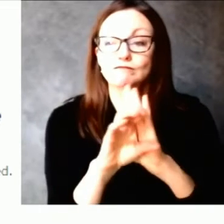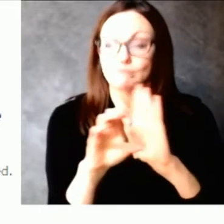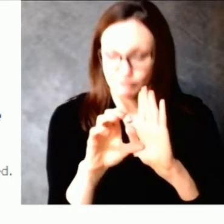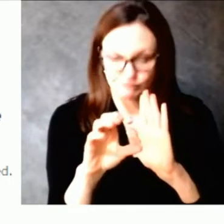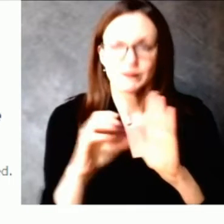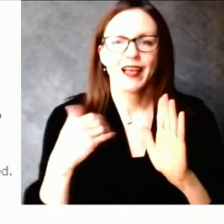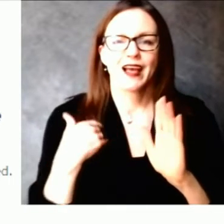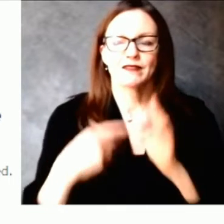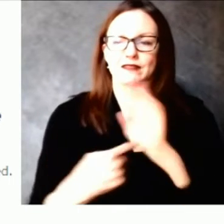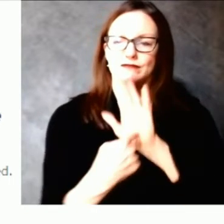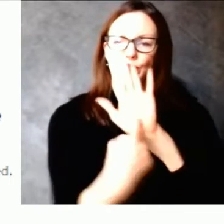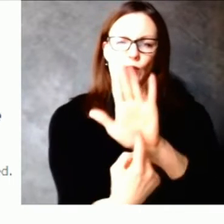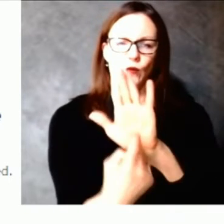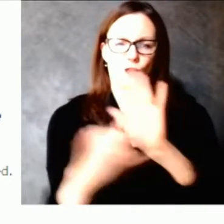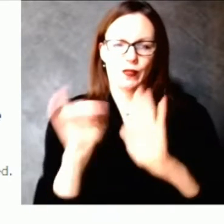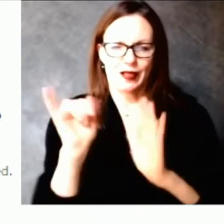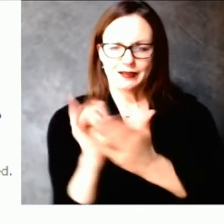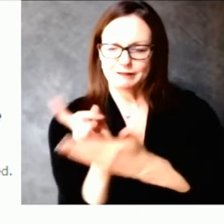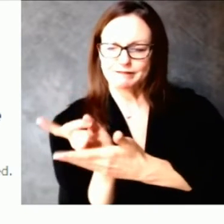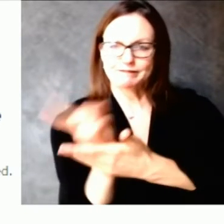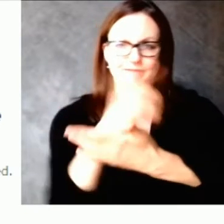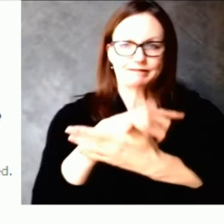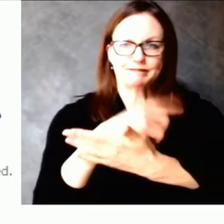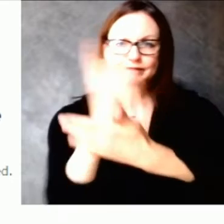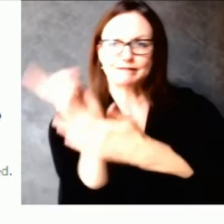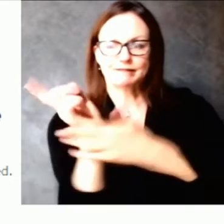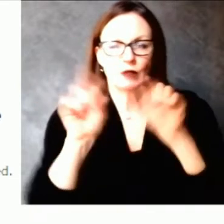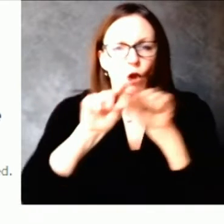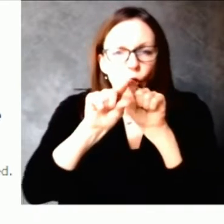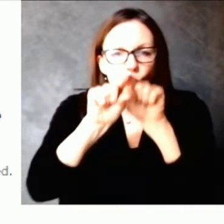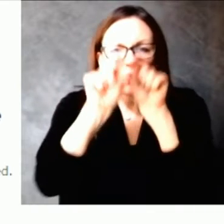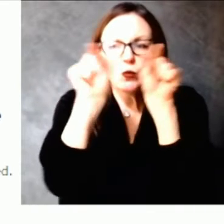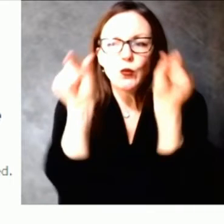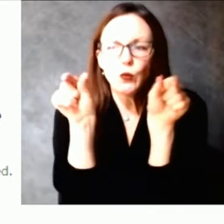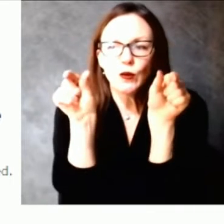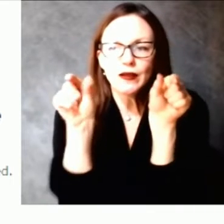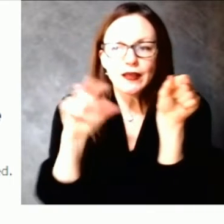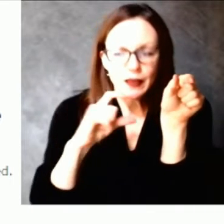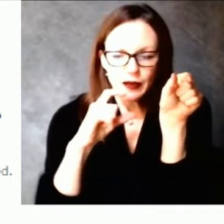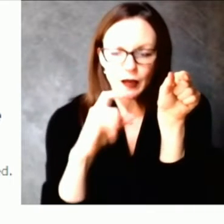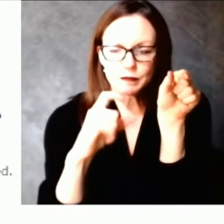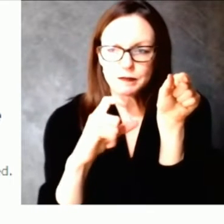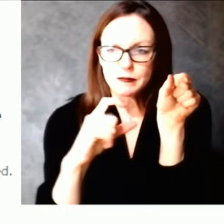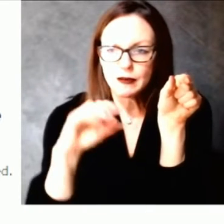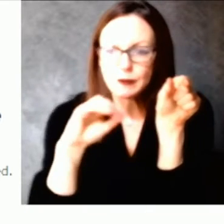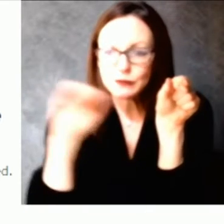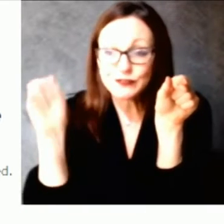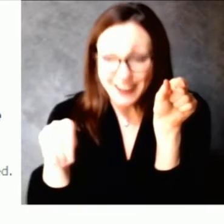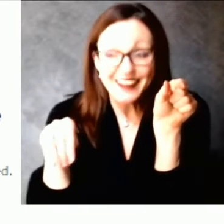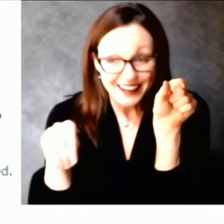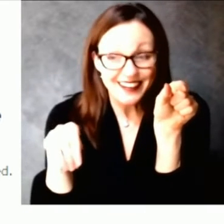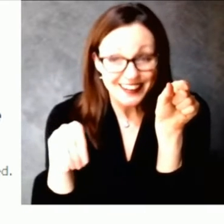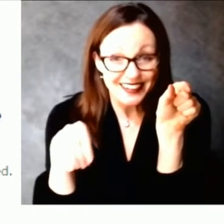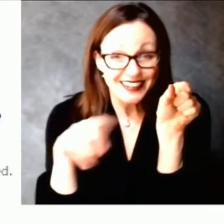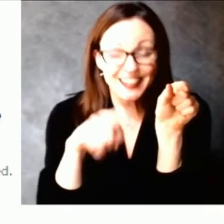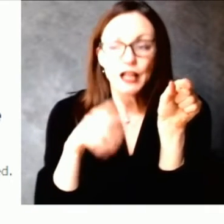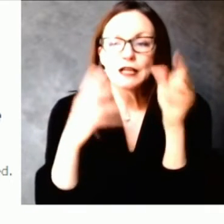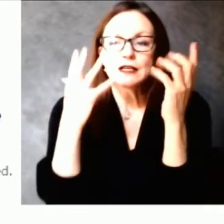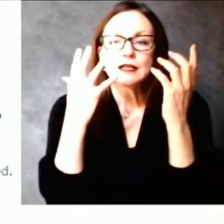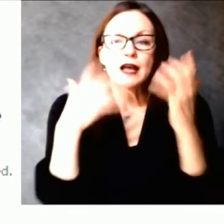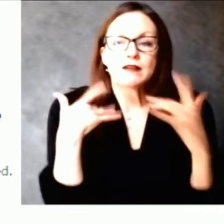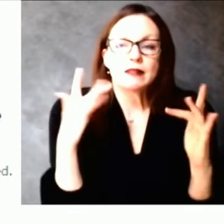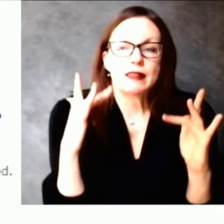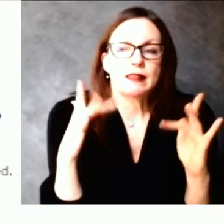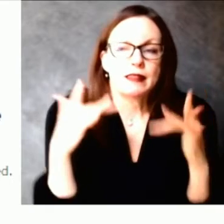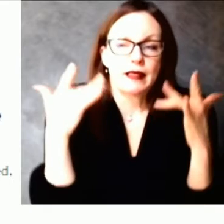population of Wisconsin and the gray area represents Wisconsin residents under the age of 16 who